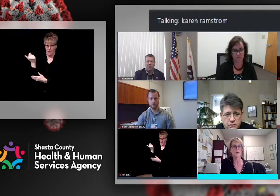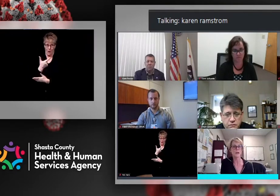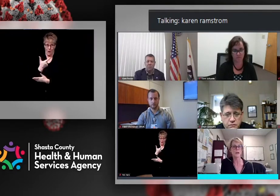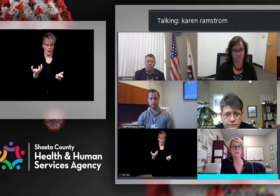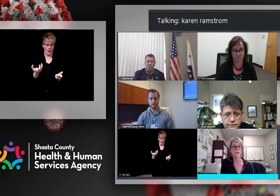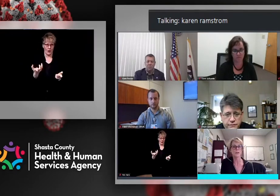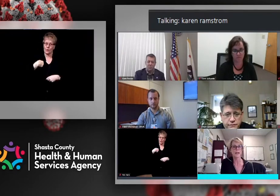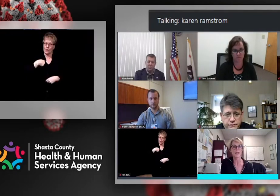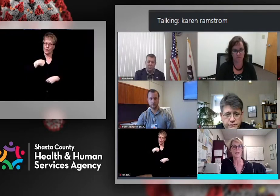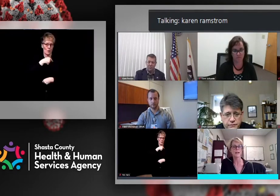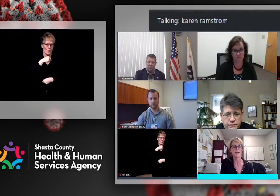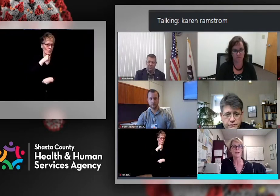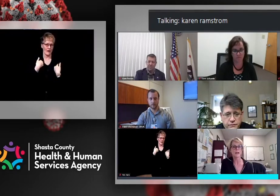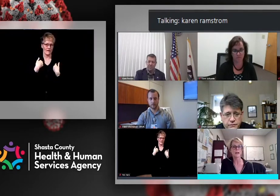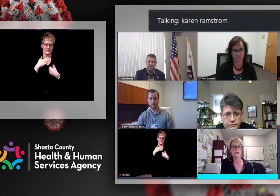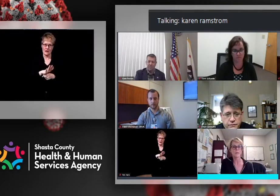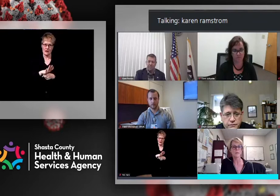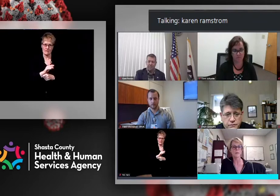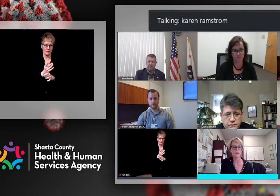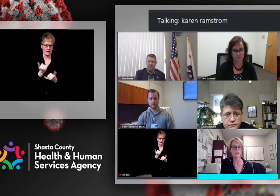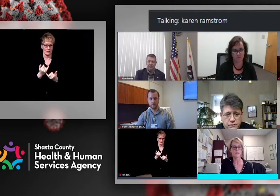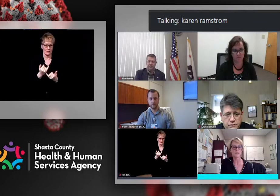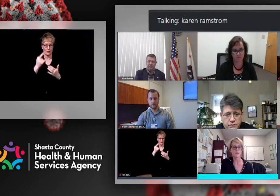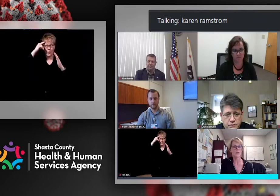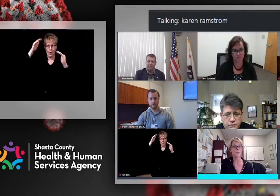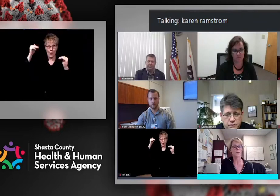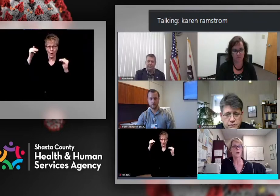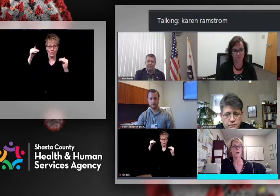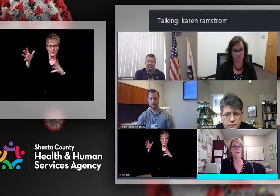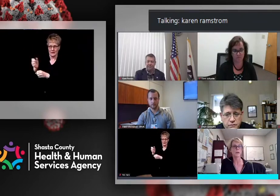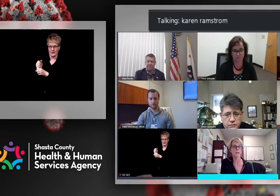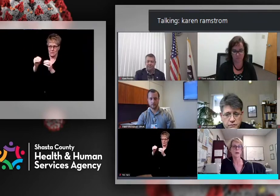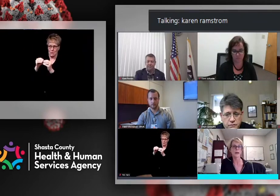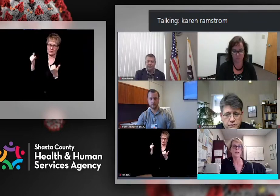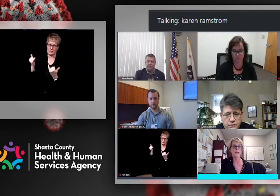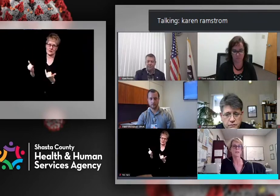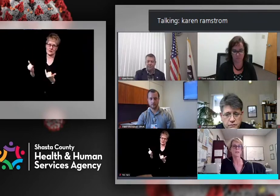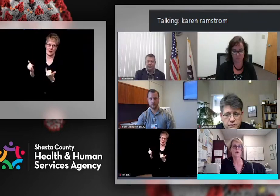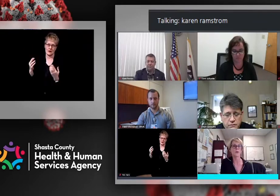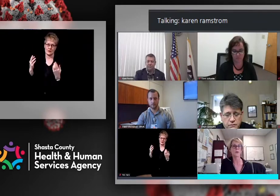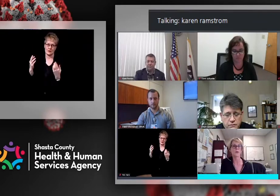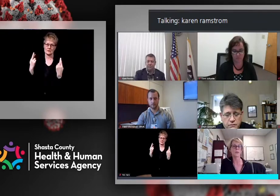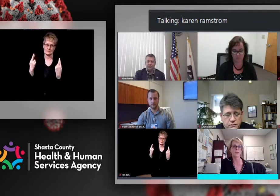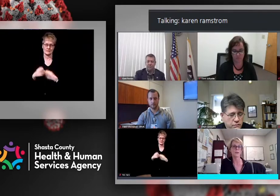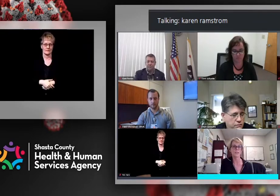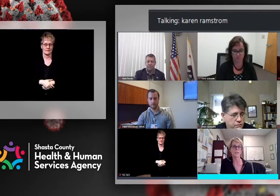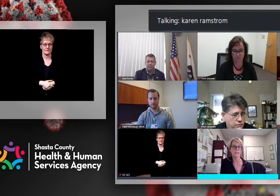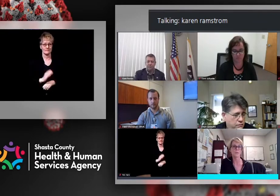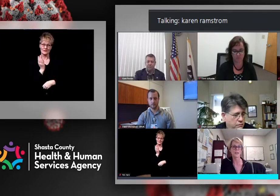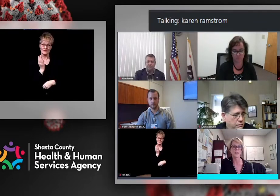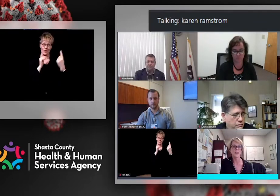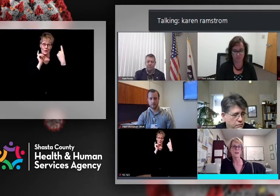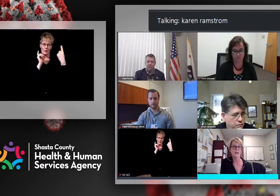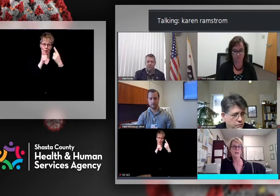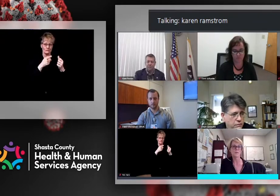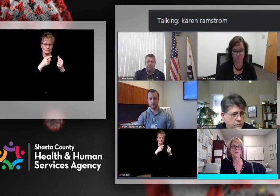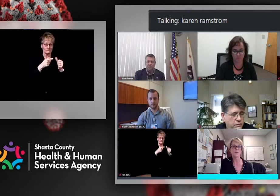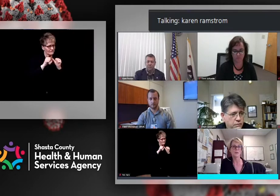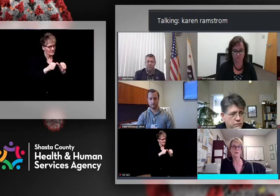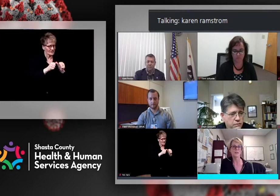more to come later today. And we'll keep plugging away. That's our goal here is to keep working